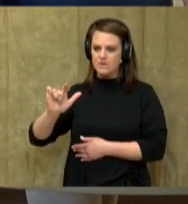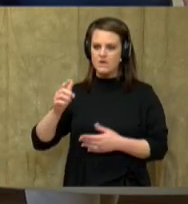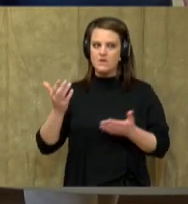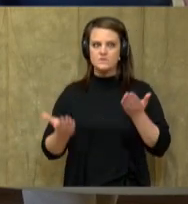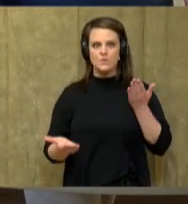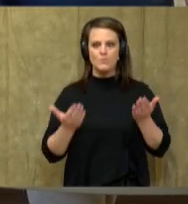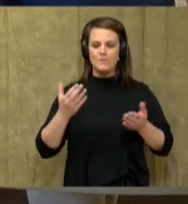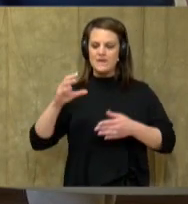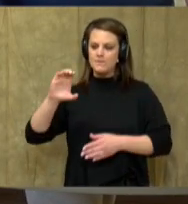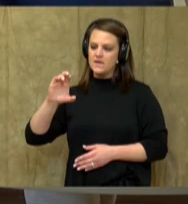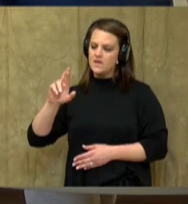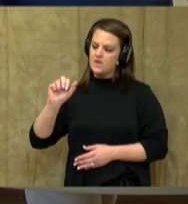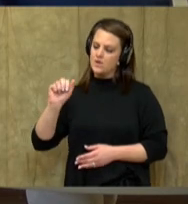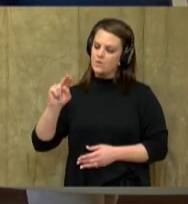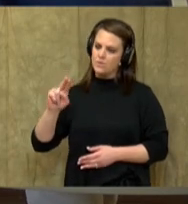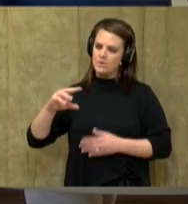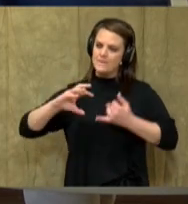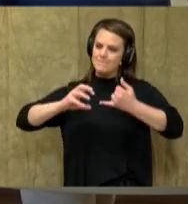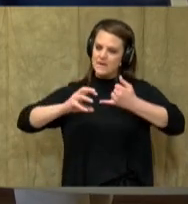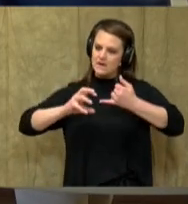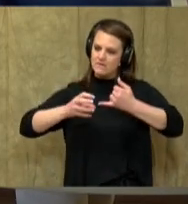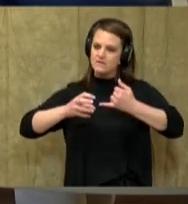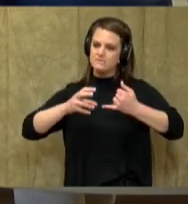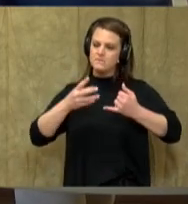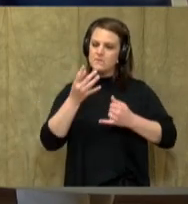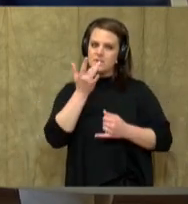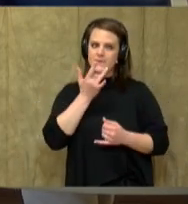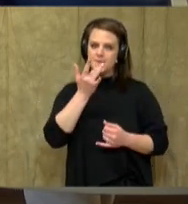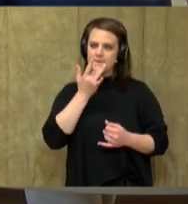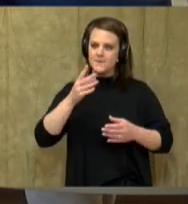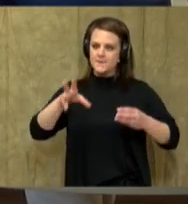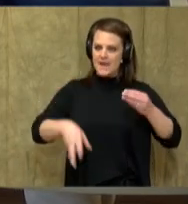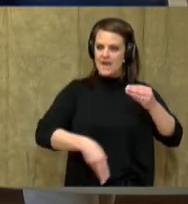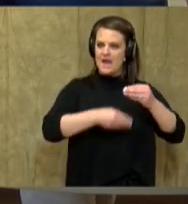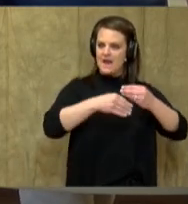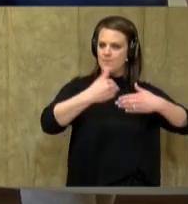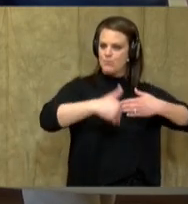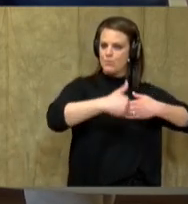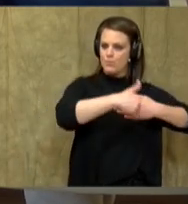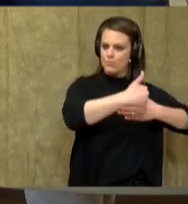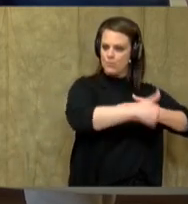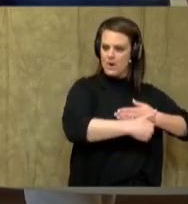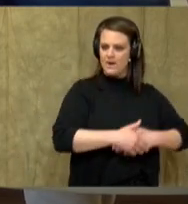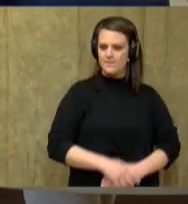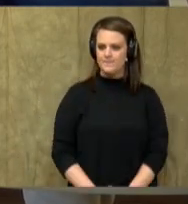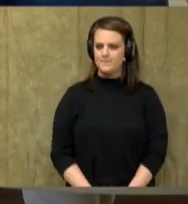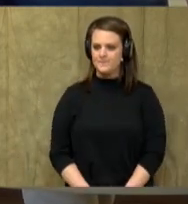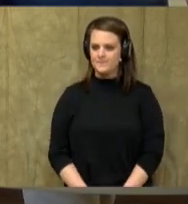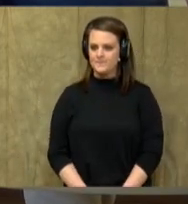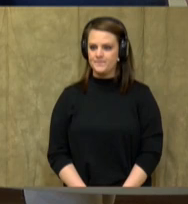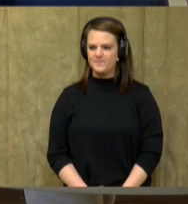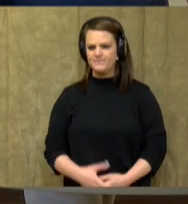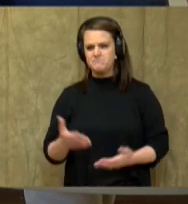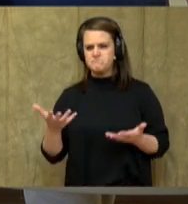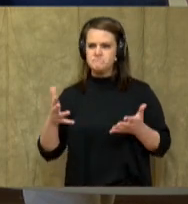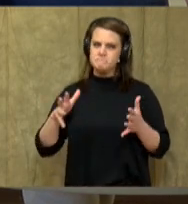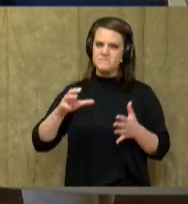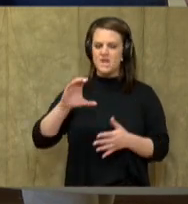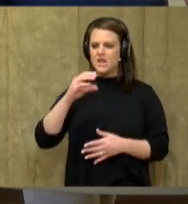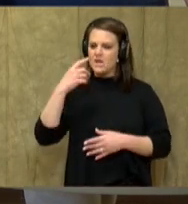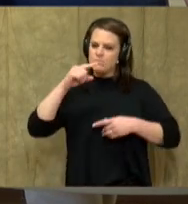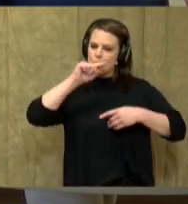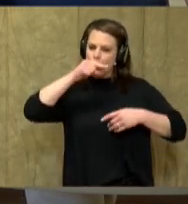flavor this type of bread. Wow. Wow. Hmm. Hmm. Kind of like a cornbread,